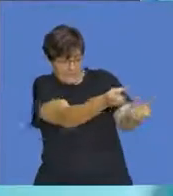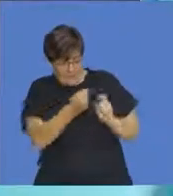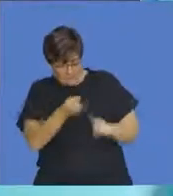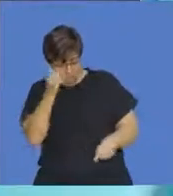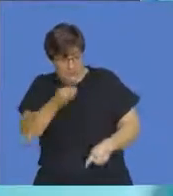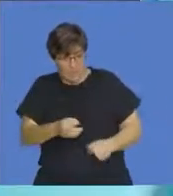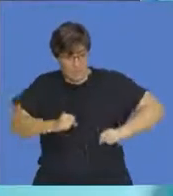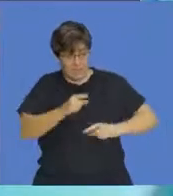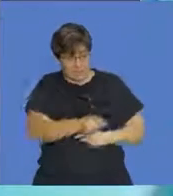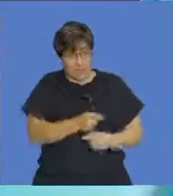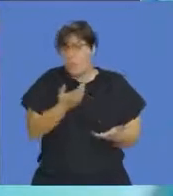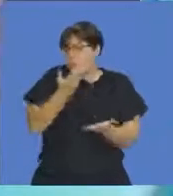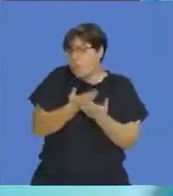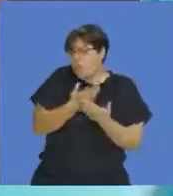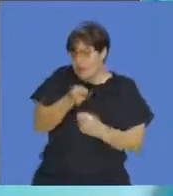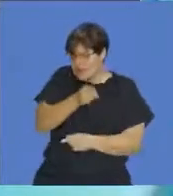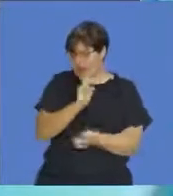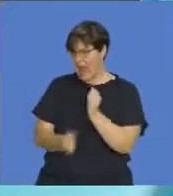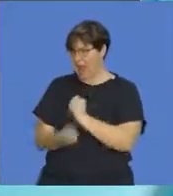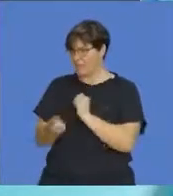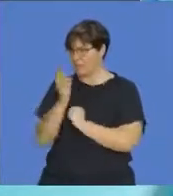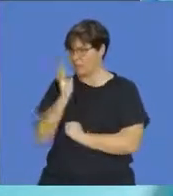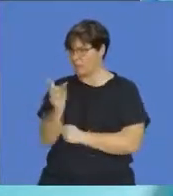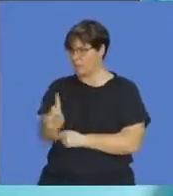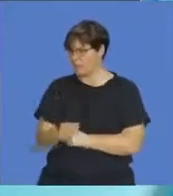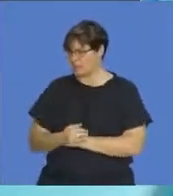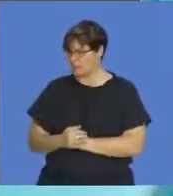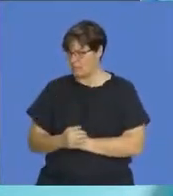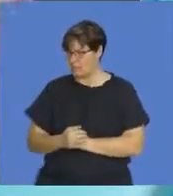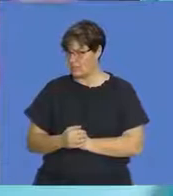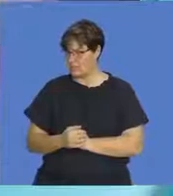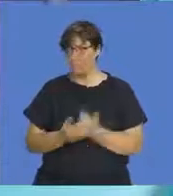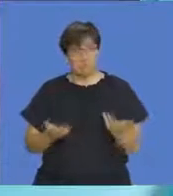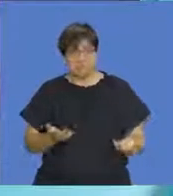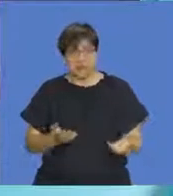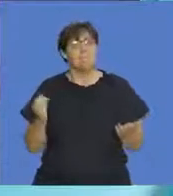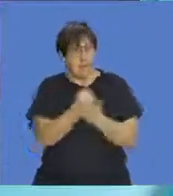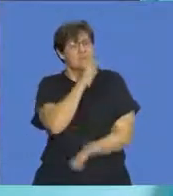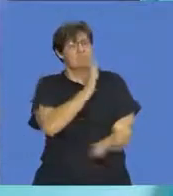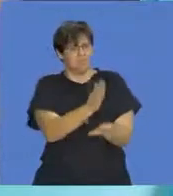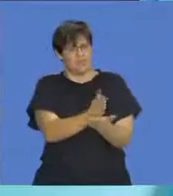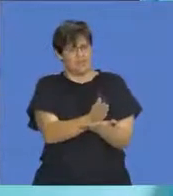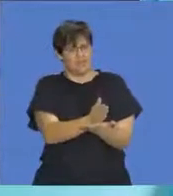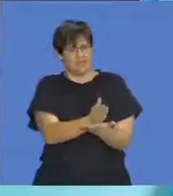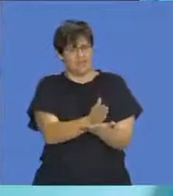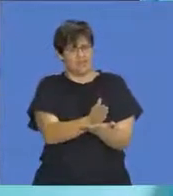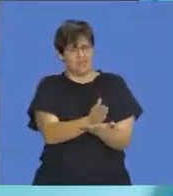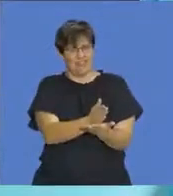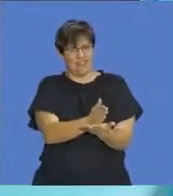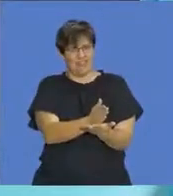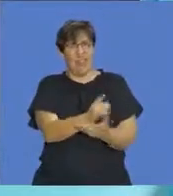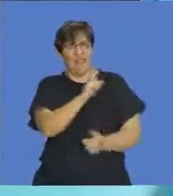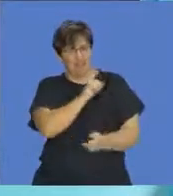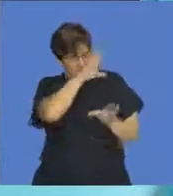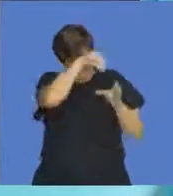and we say, what's the probability of this thing happening? Well, it has to be certain. It has to be certain because